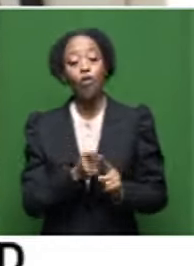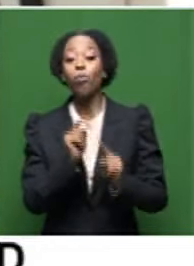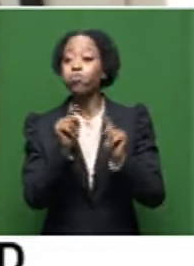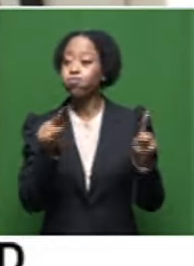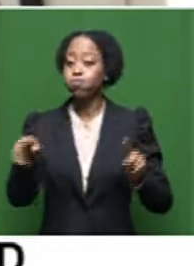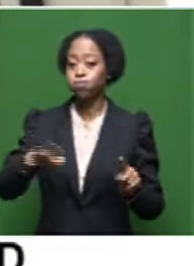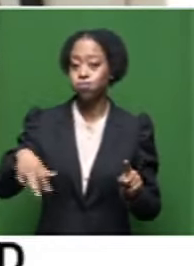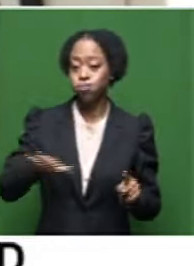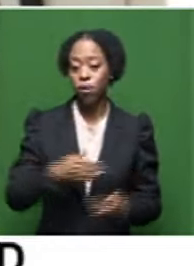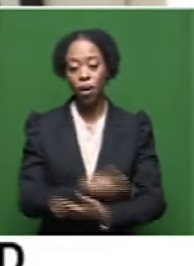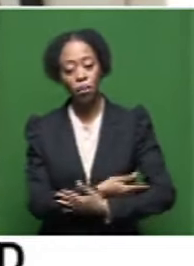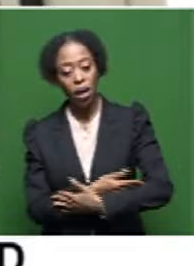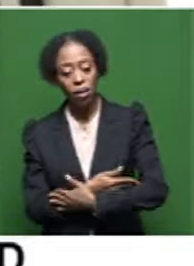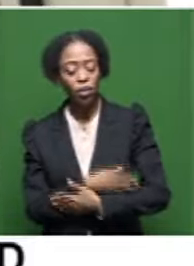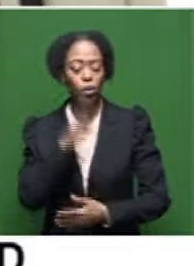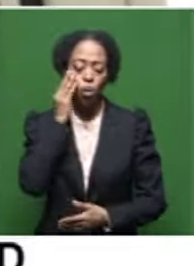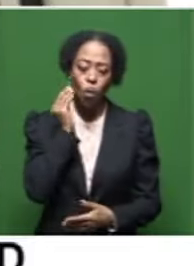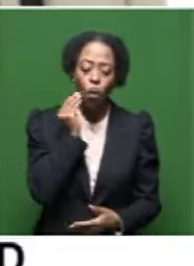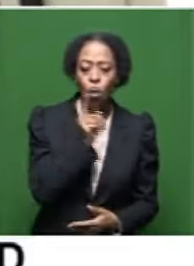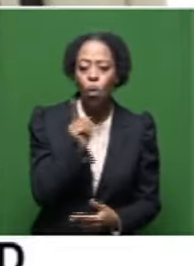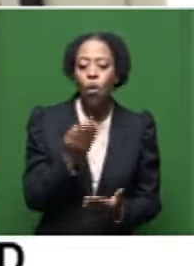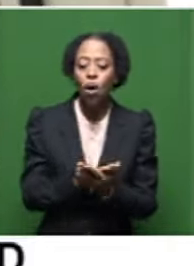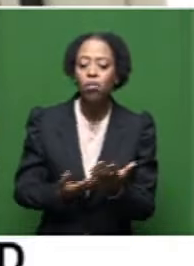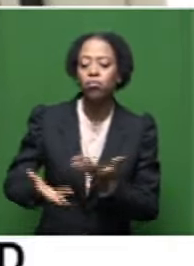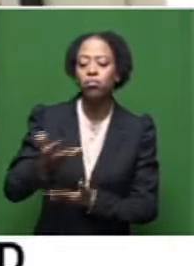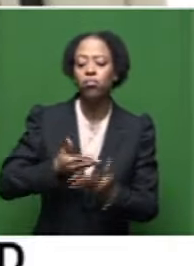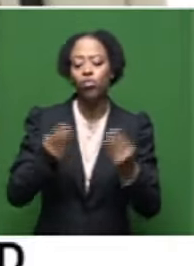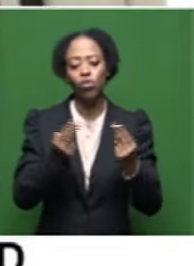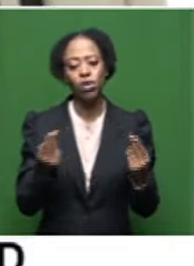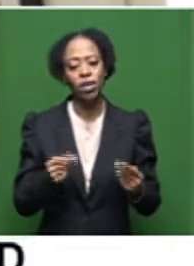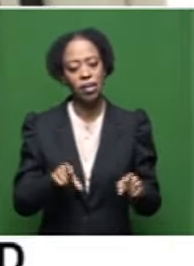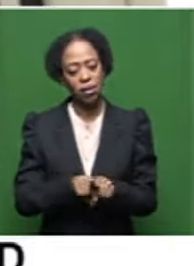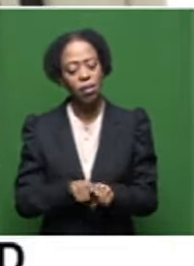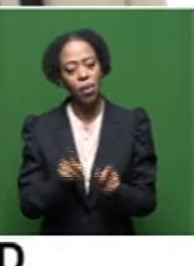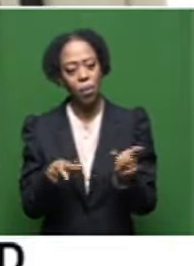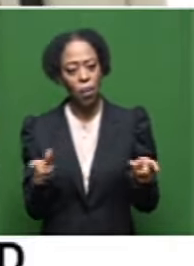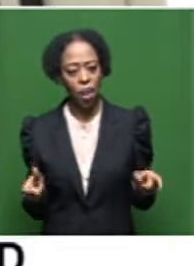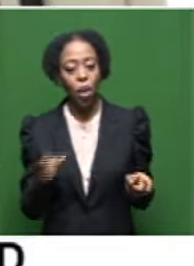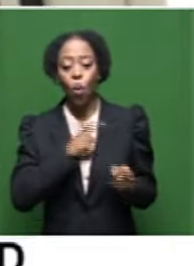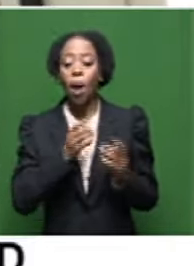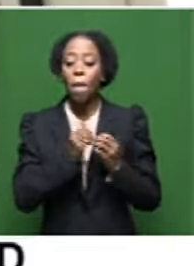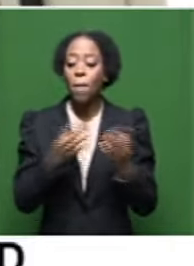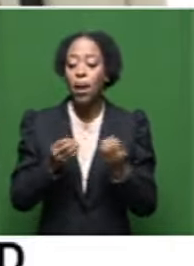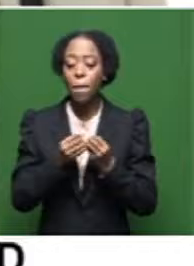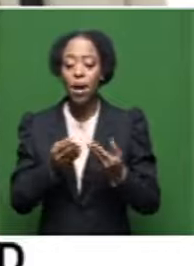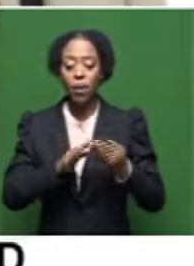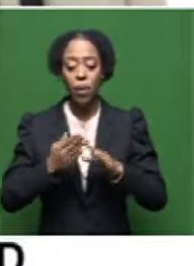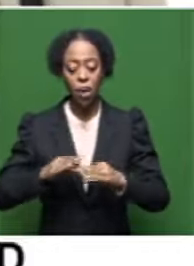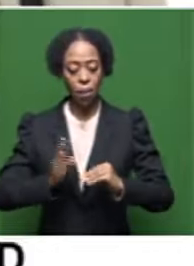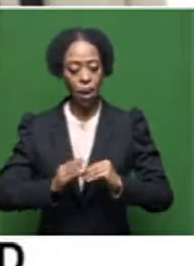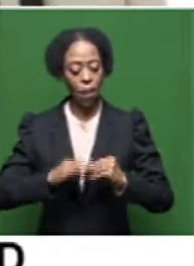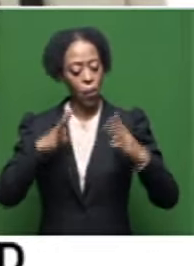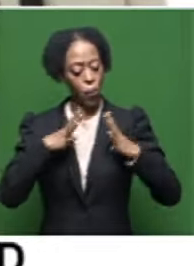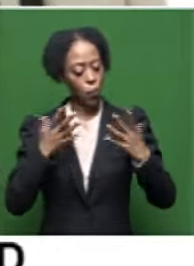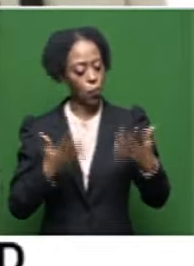small babies to elderly people can interact with the arts and with artists. There are plenty of societies and not just the